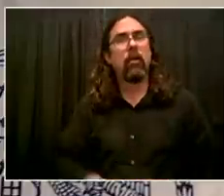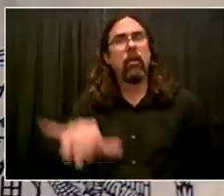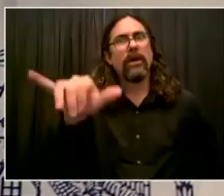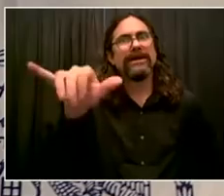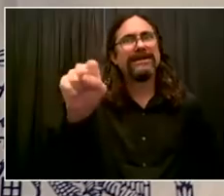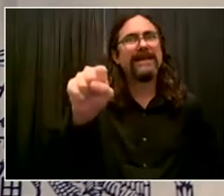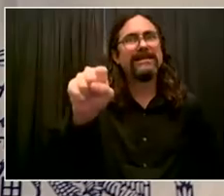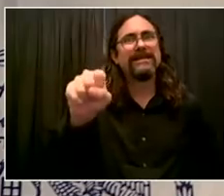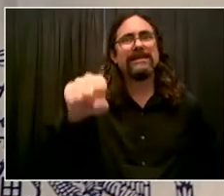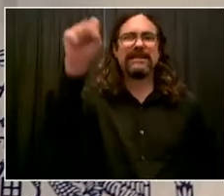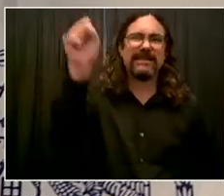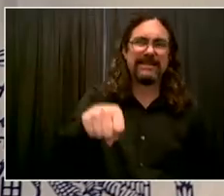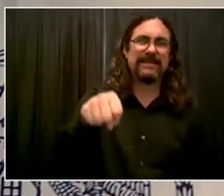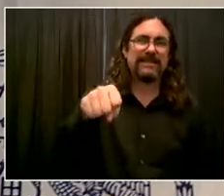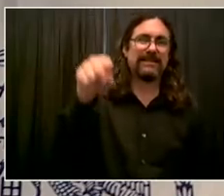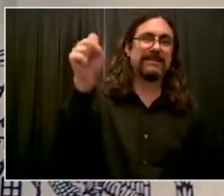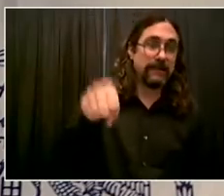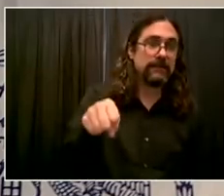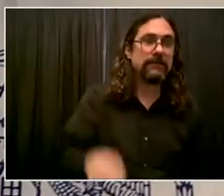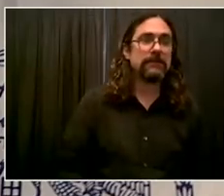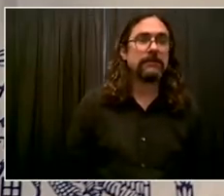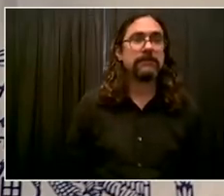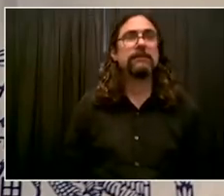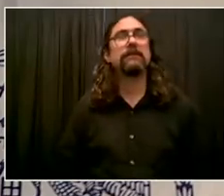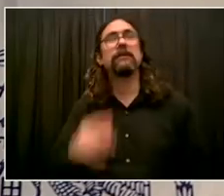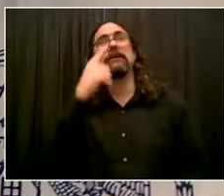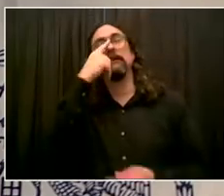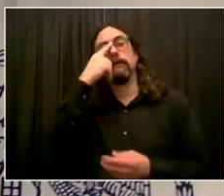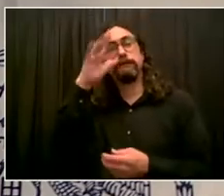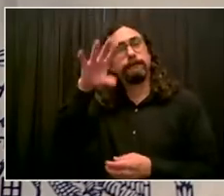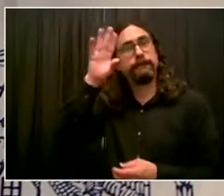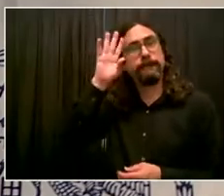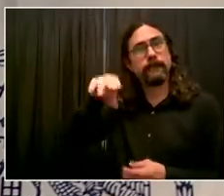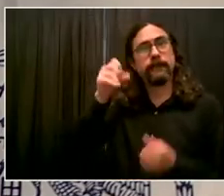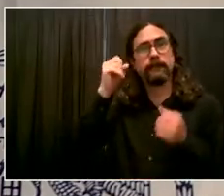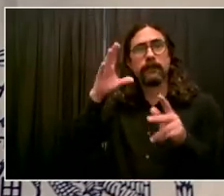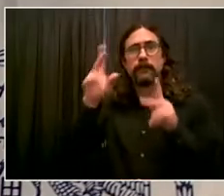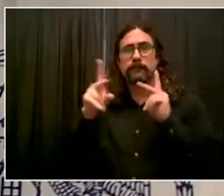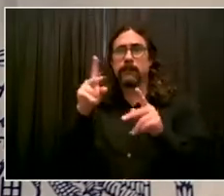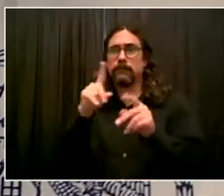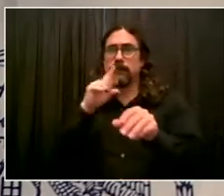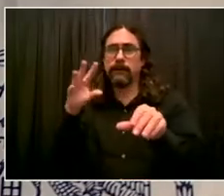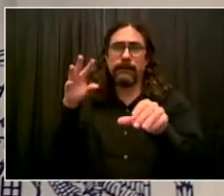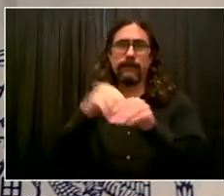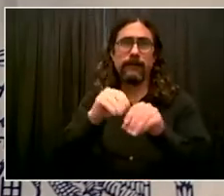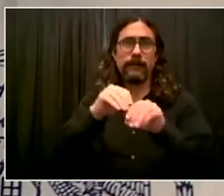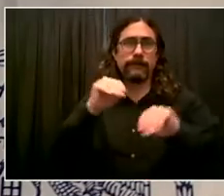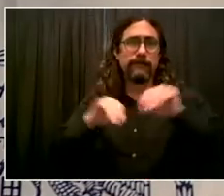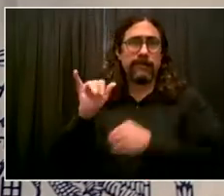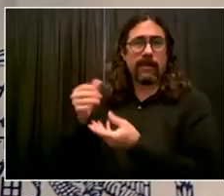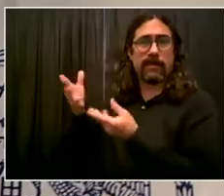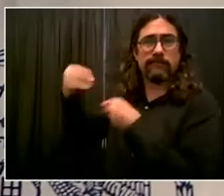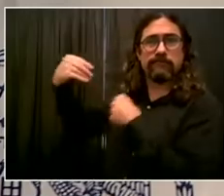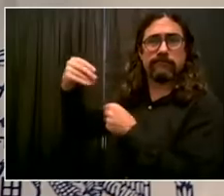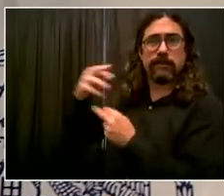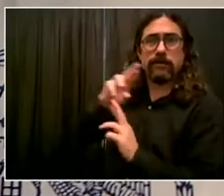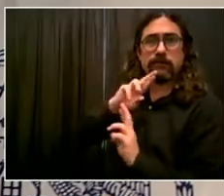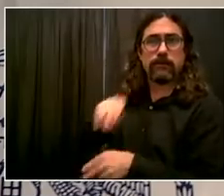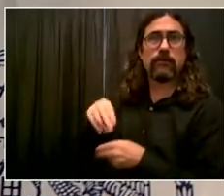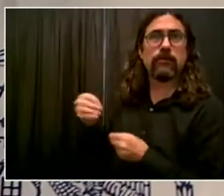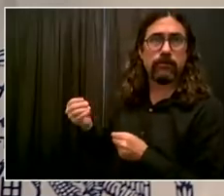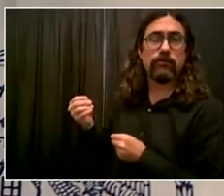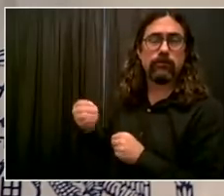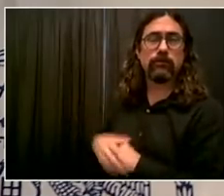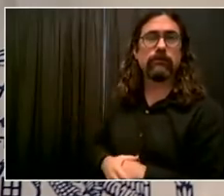worked on this report. I know you're going to be doing follow-ups each month providing progress reports on this, which is great. Include what